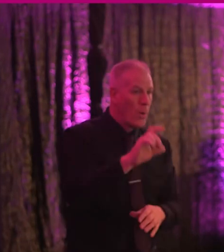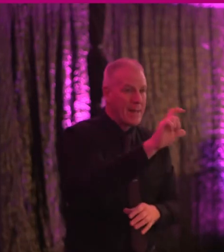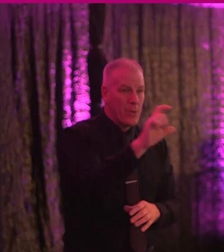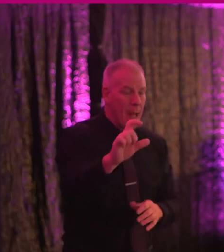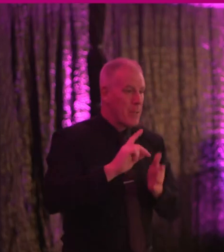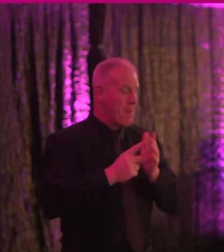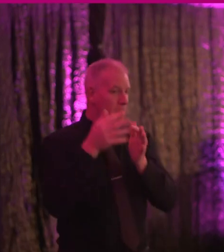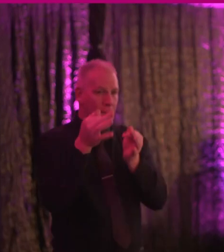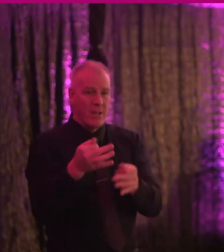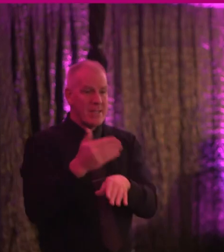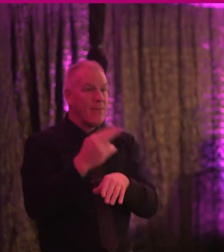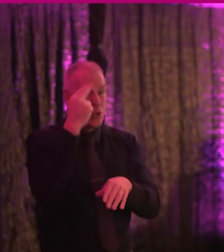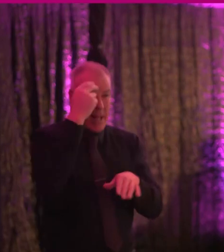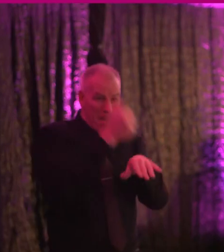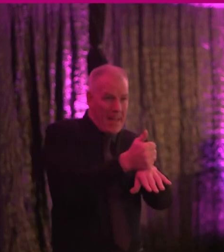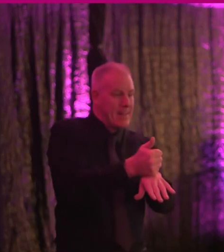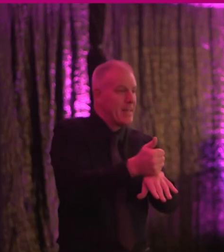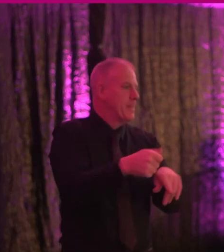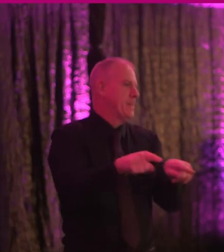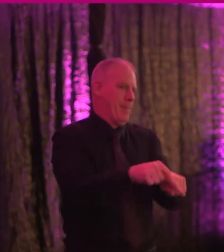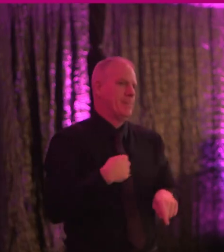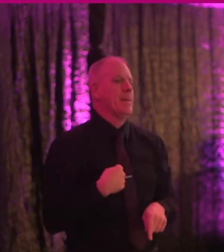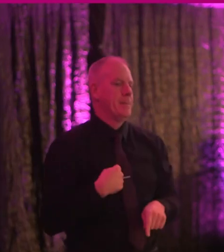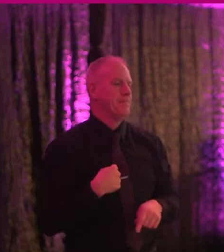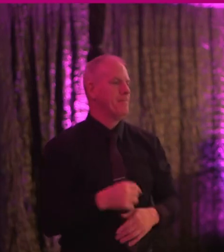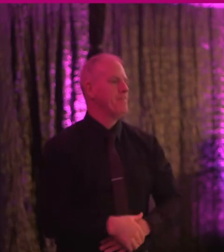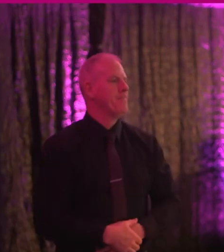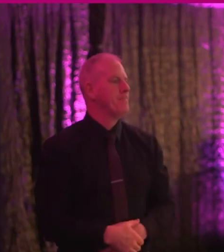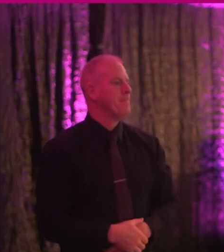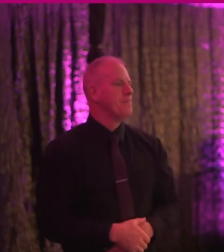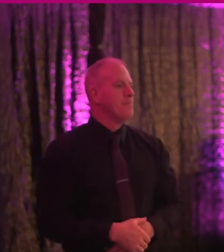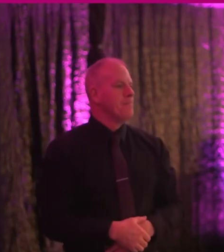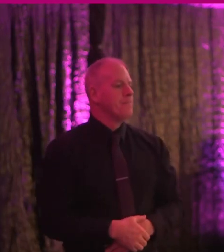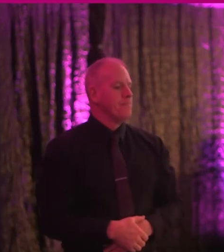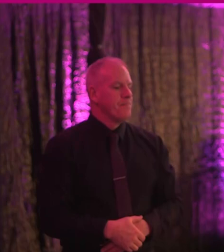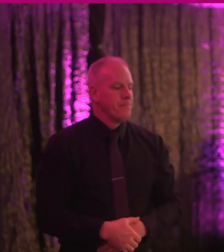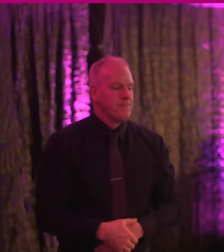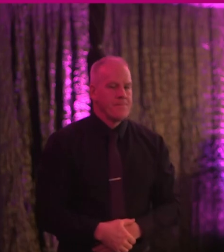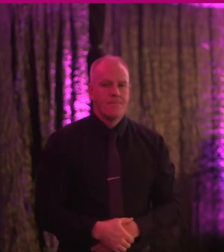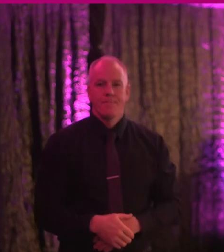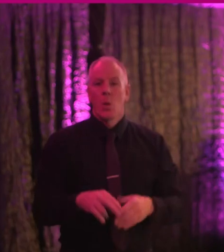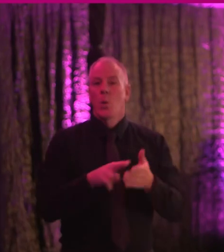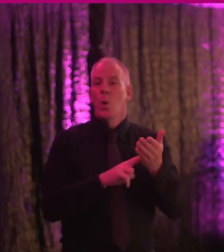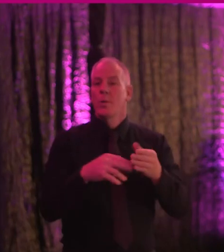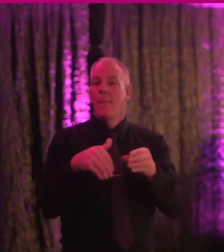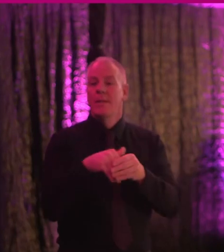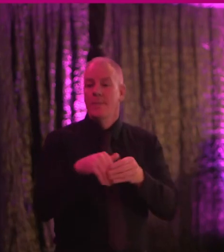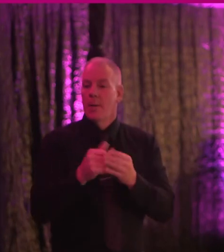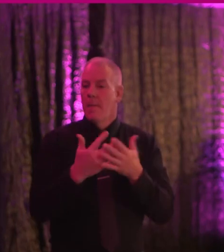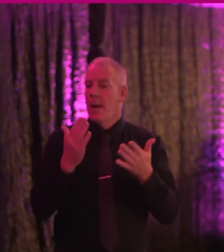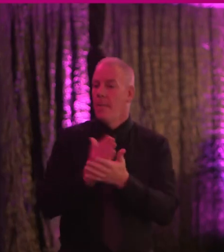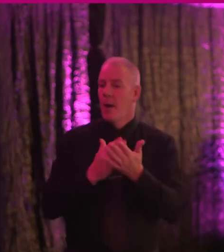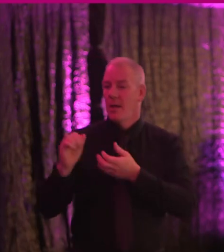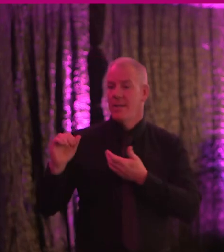planning officials to understand the same basic concepts. User participation is a key element for